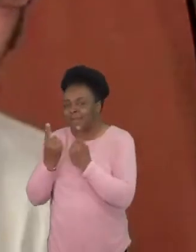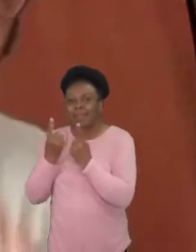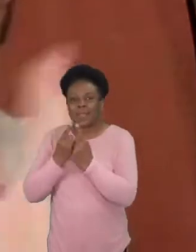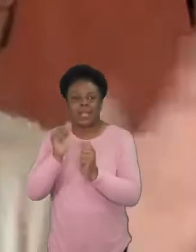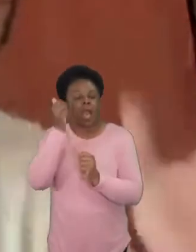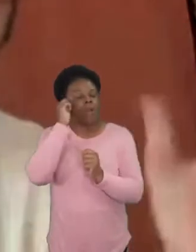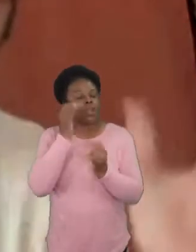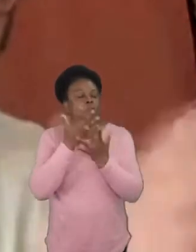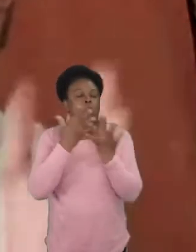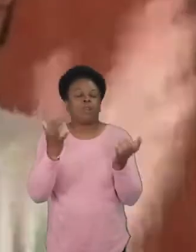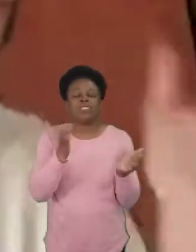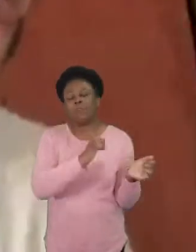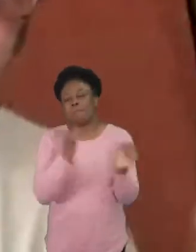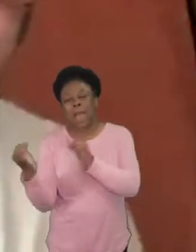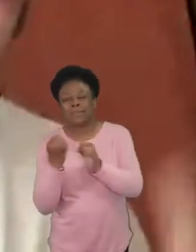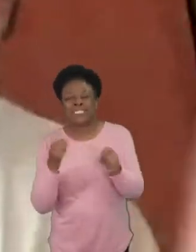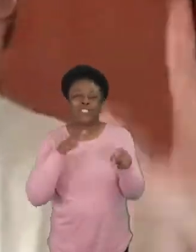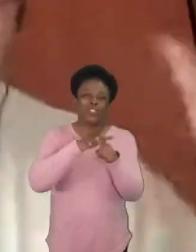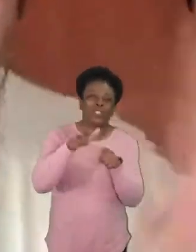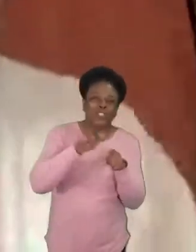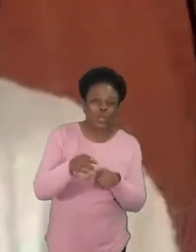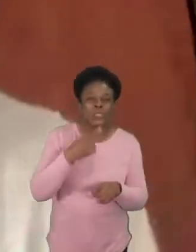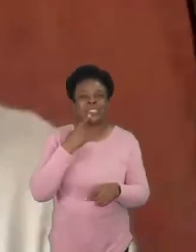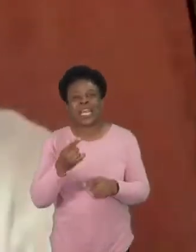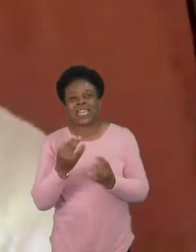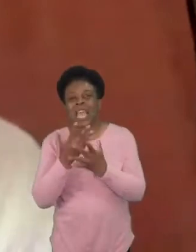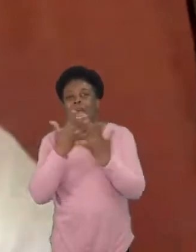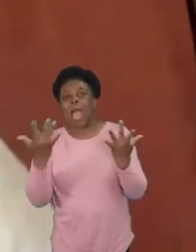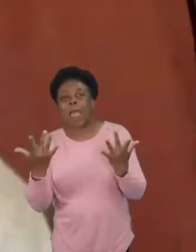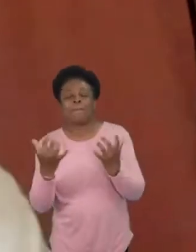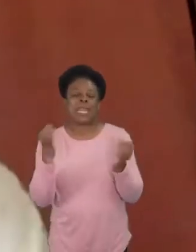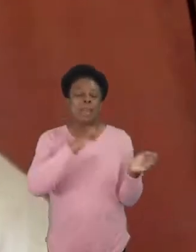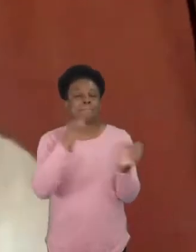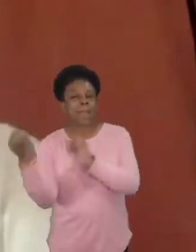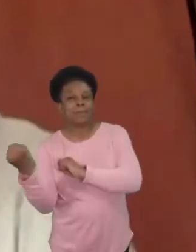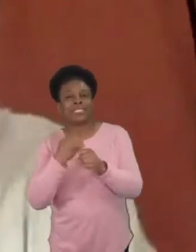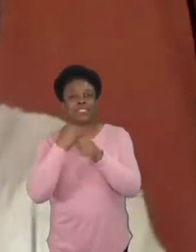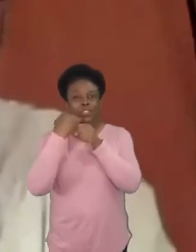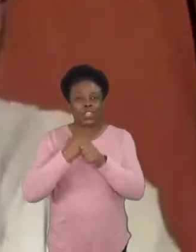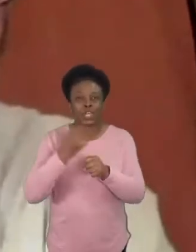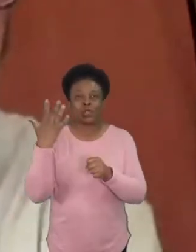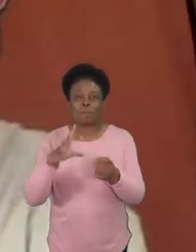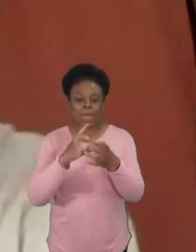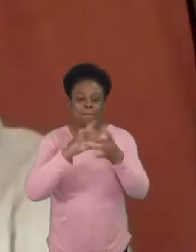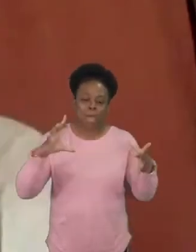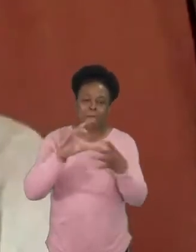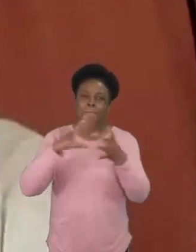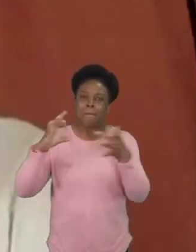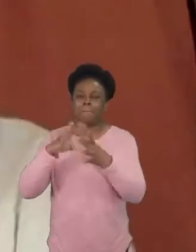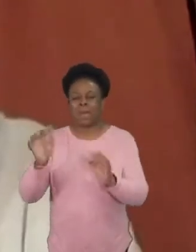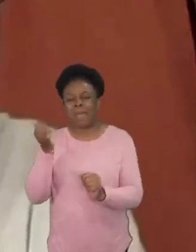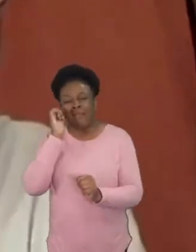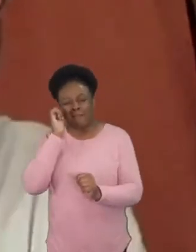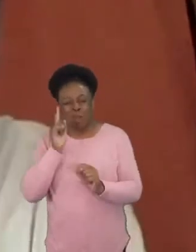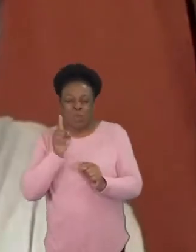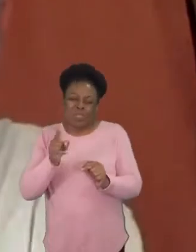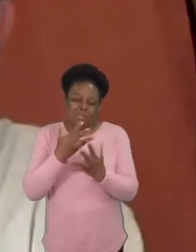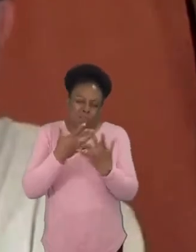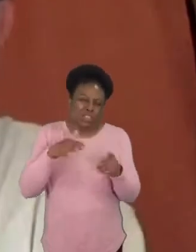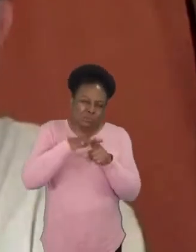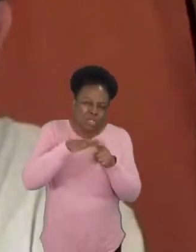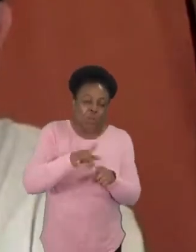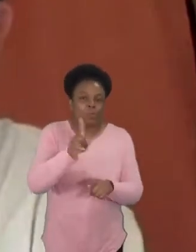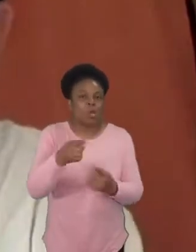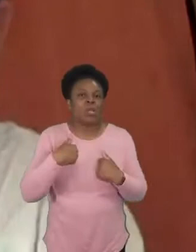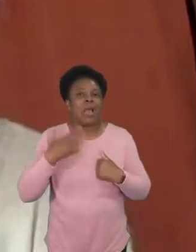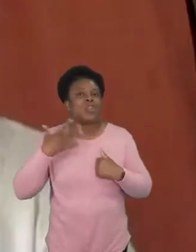baptist jokes about how many baptist splits there have been so i'm going to go there i don't want to speak outside of my own authority as a non-baptist but um